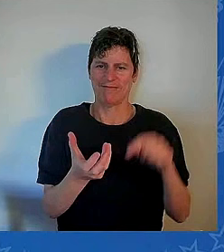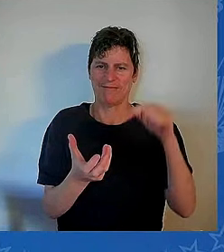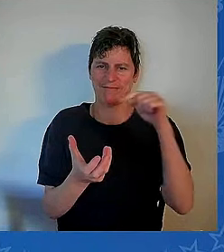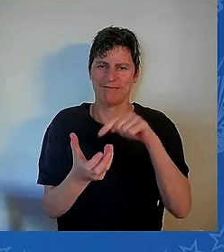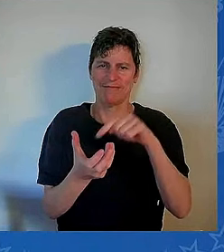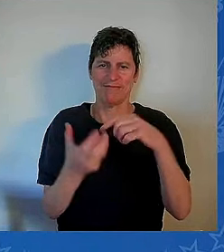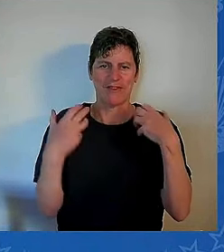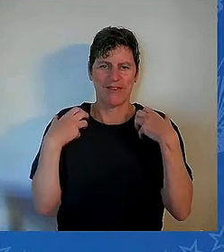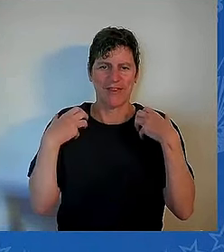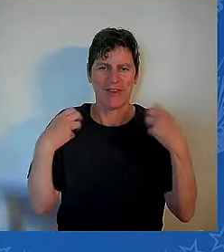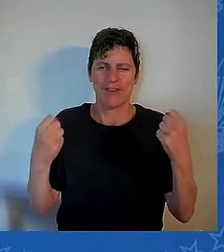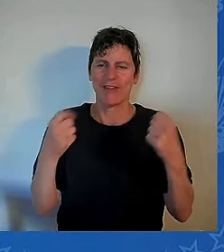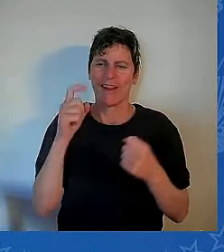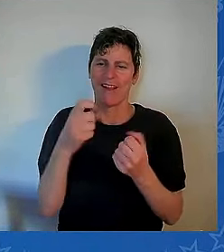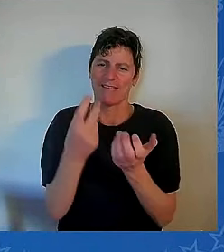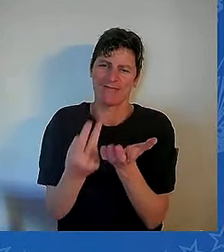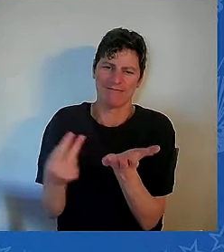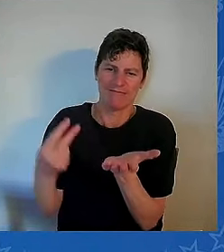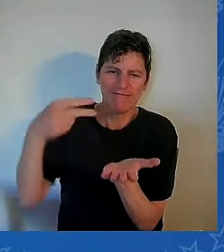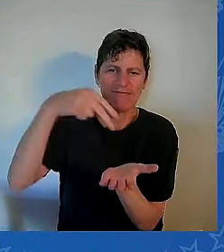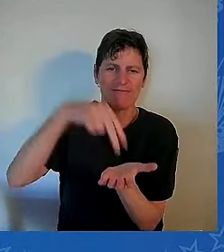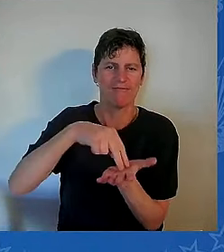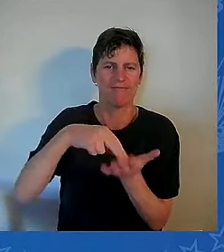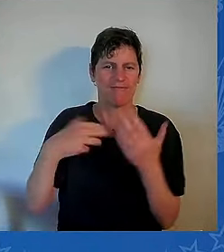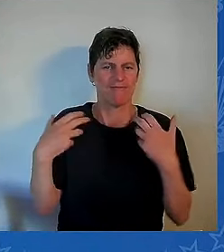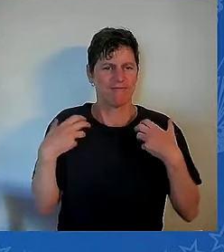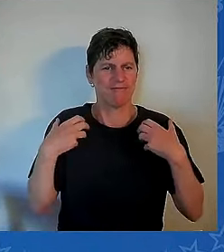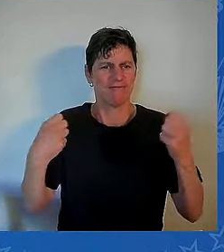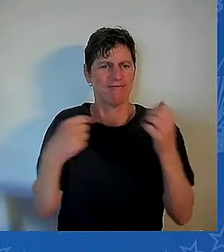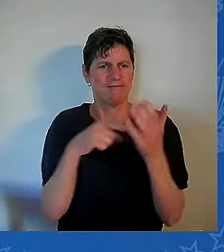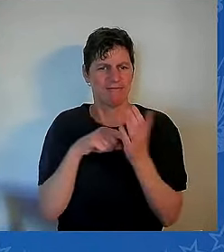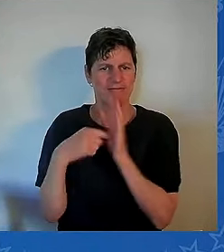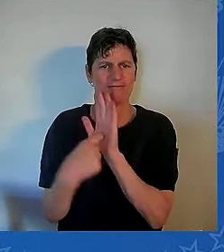She meant it. For over 50 years,